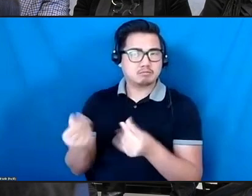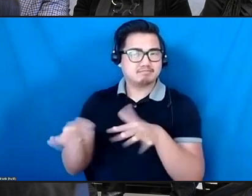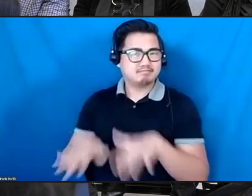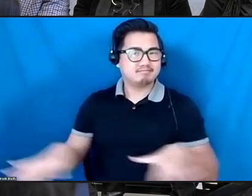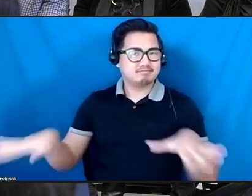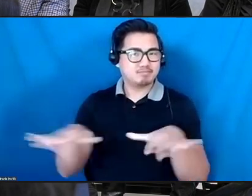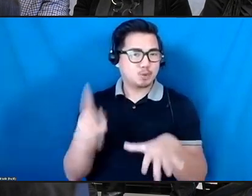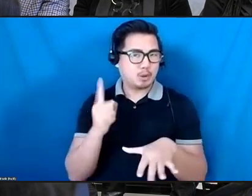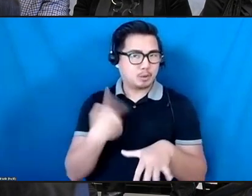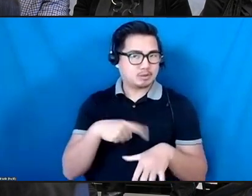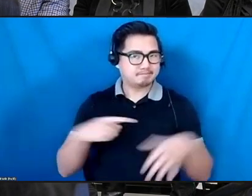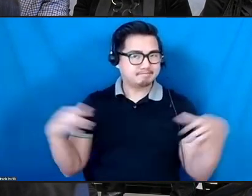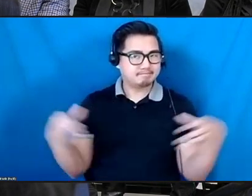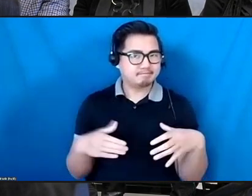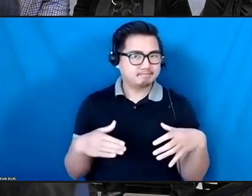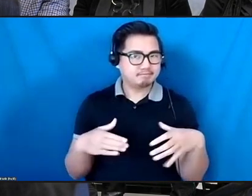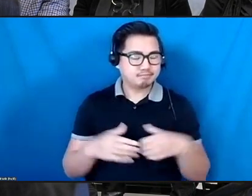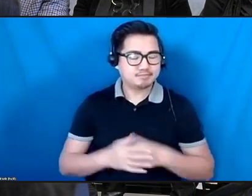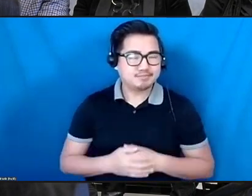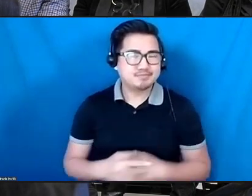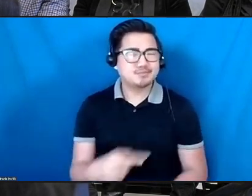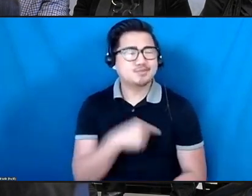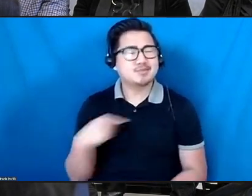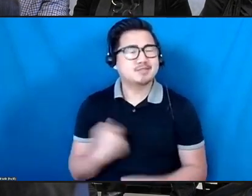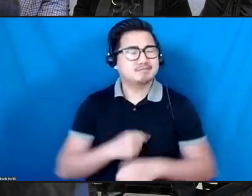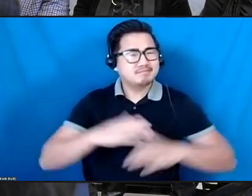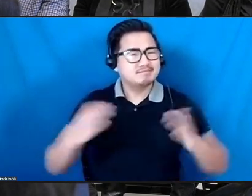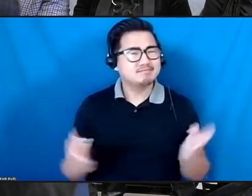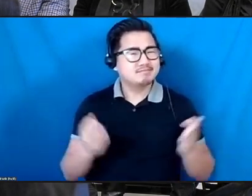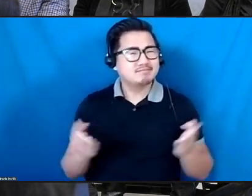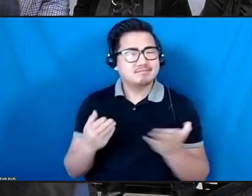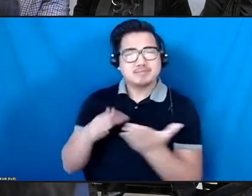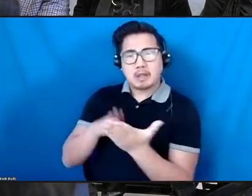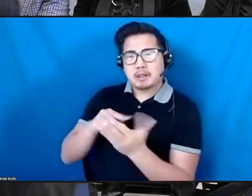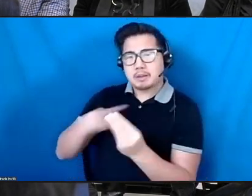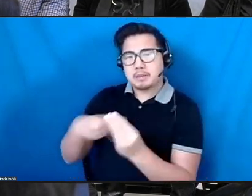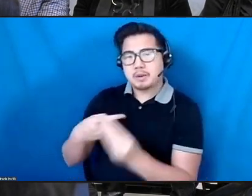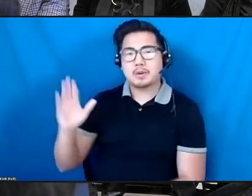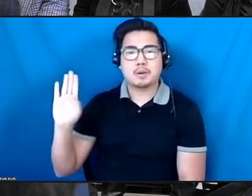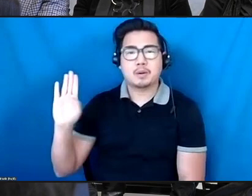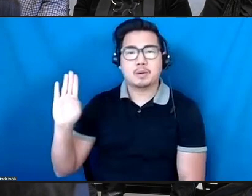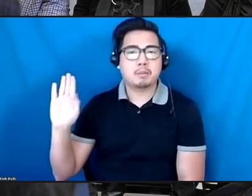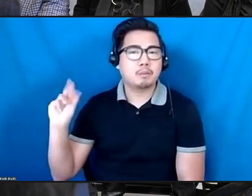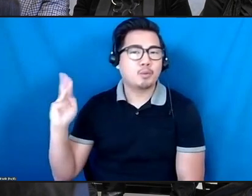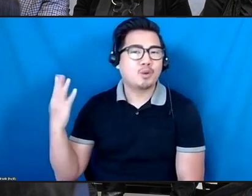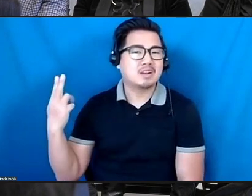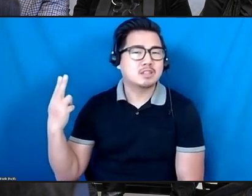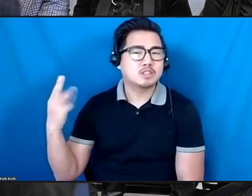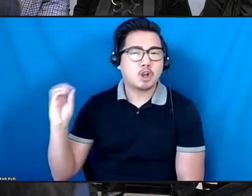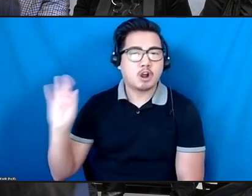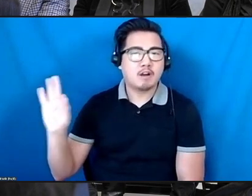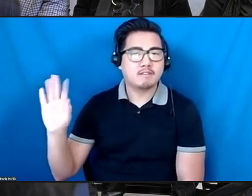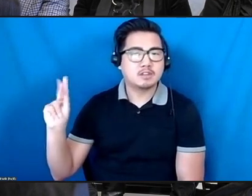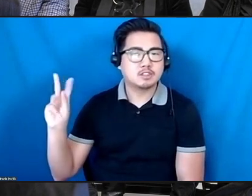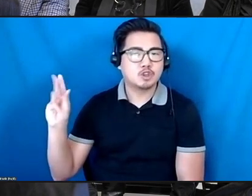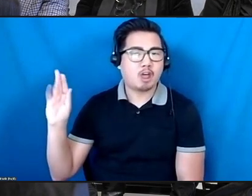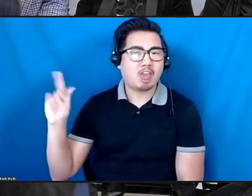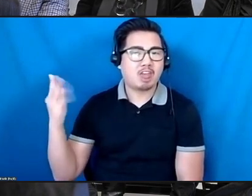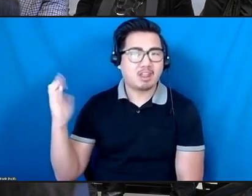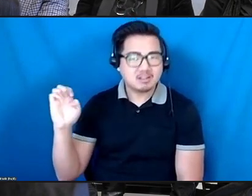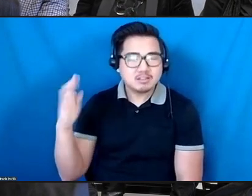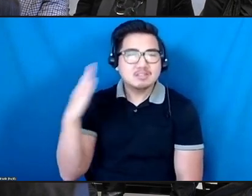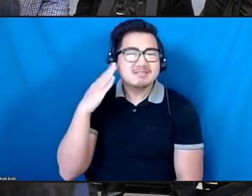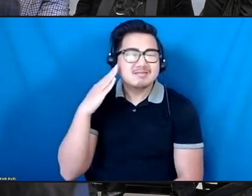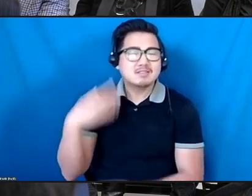We encourage you to learn about and support Branch of Knowledge, led by River Whittle, Caddo and Lenape, and Catalyst Dance.